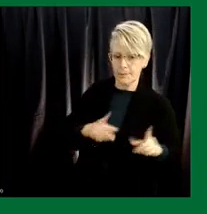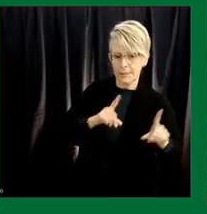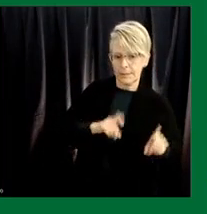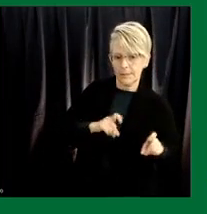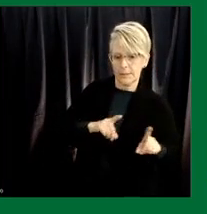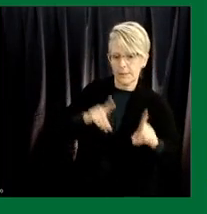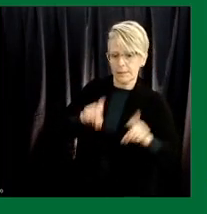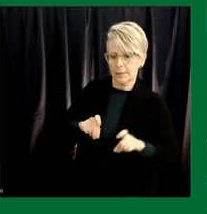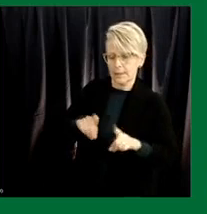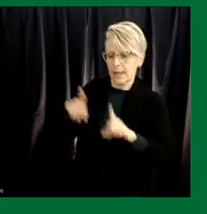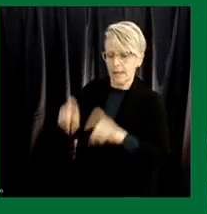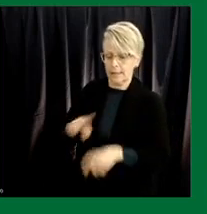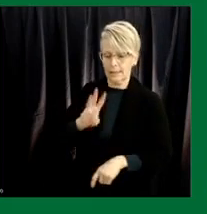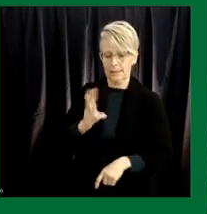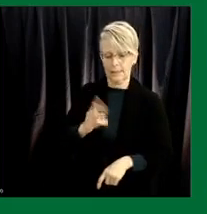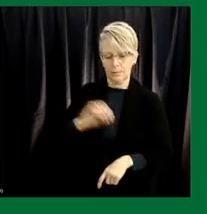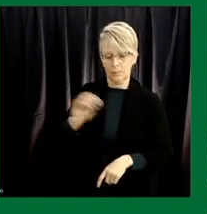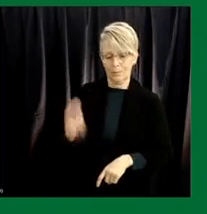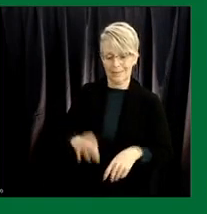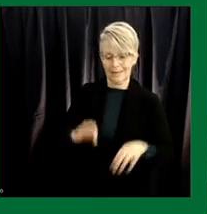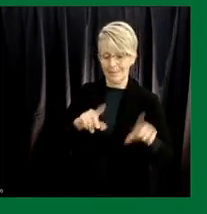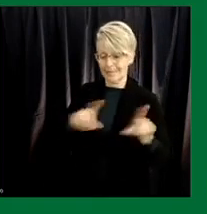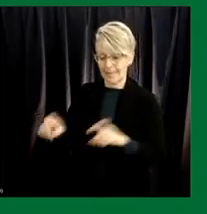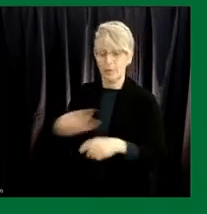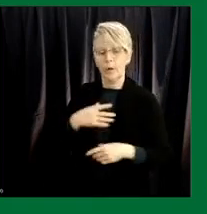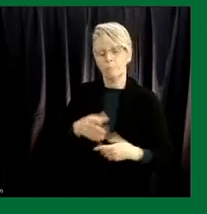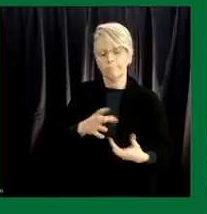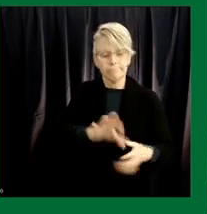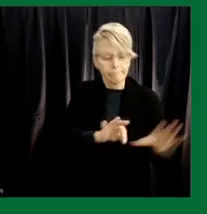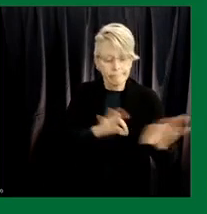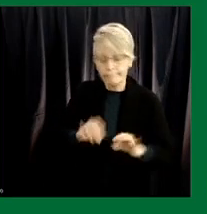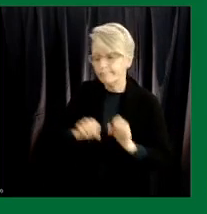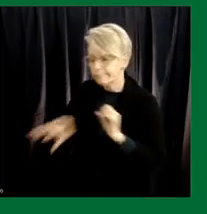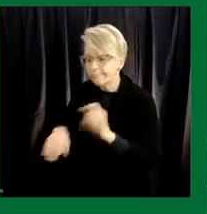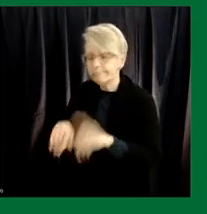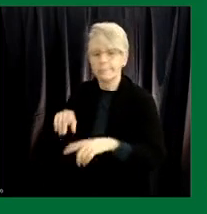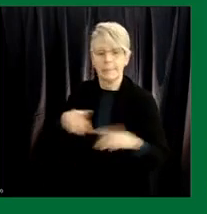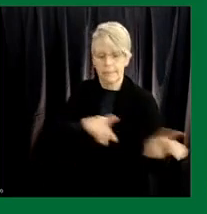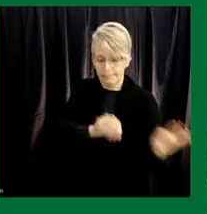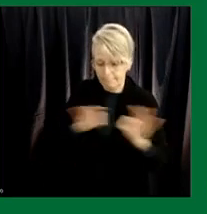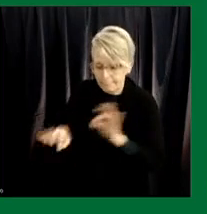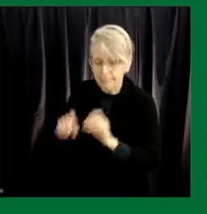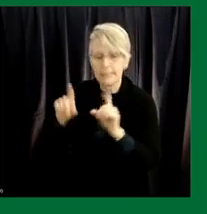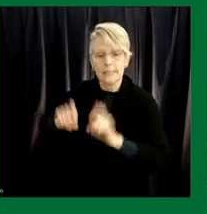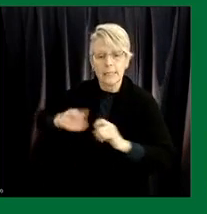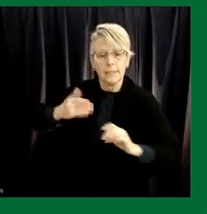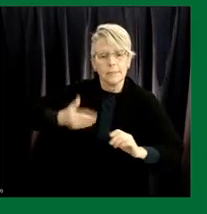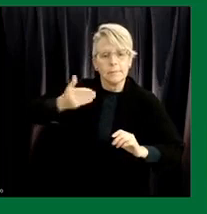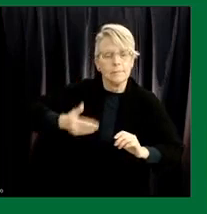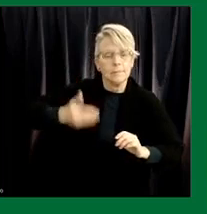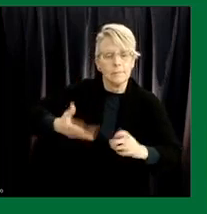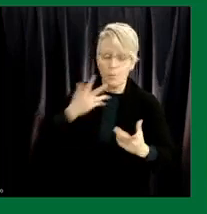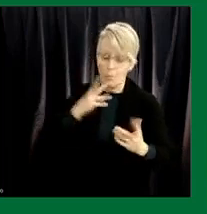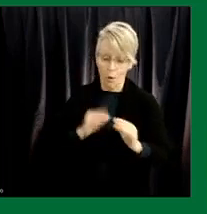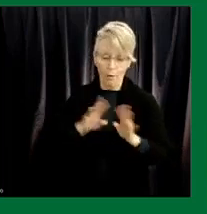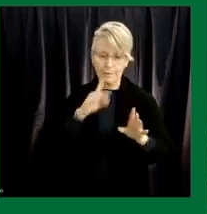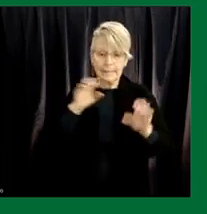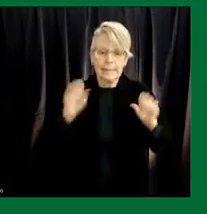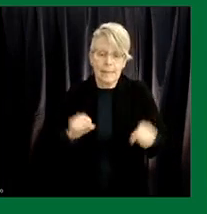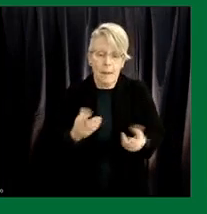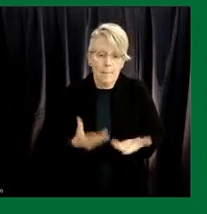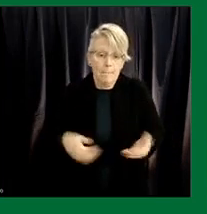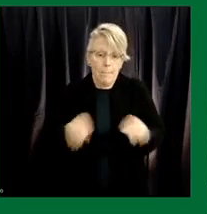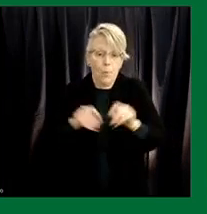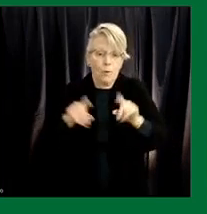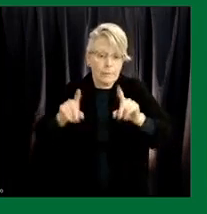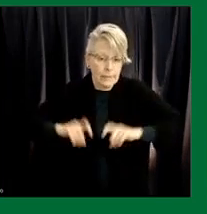percent of uh tests is currently happening but in-house testing that proportion will increase uh obviously you can sample more a